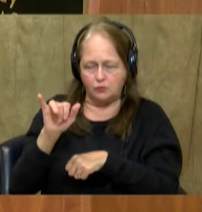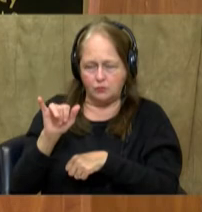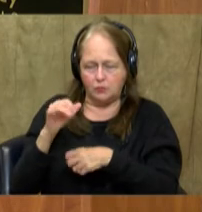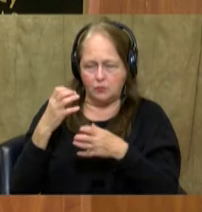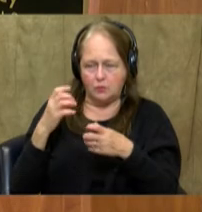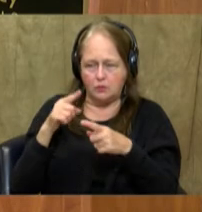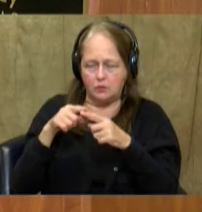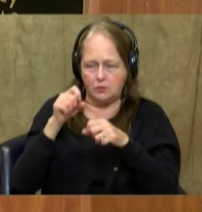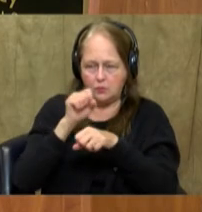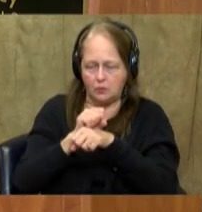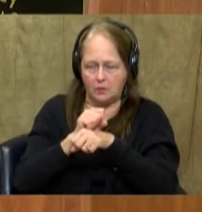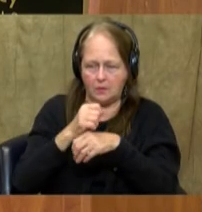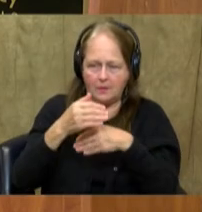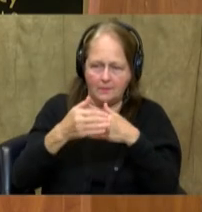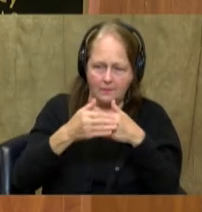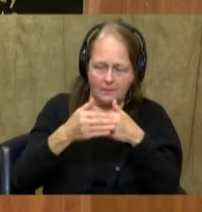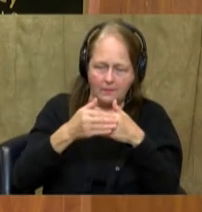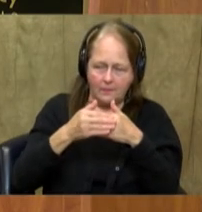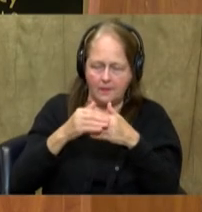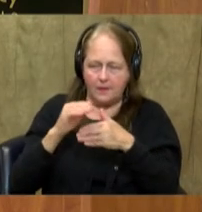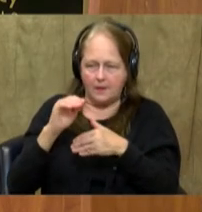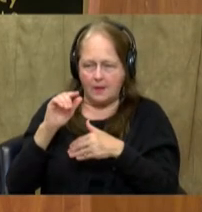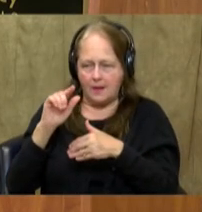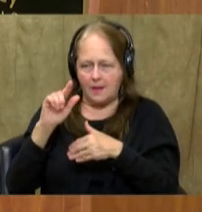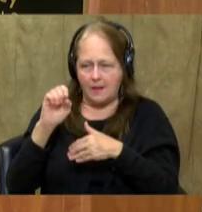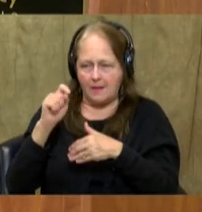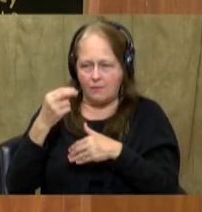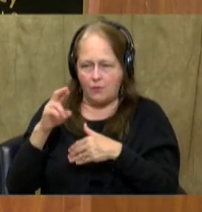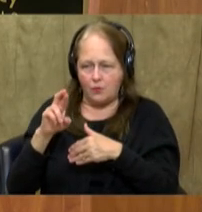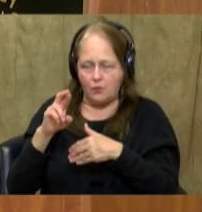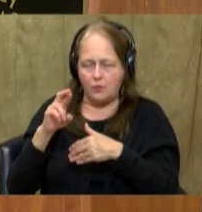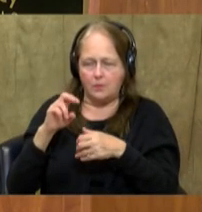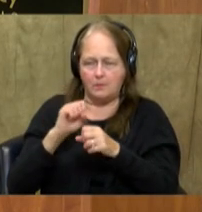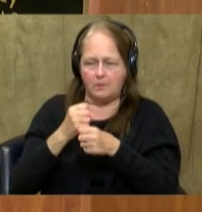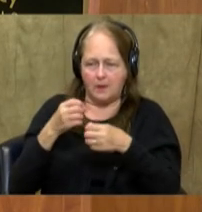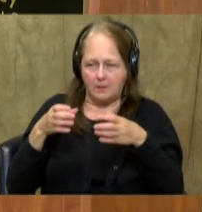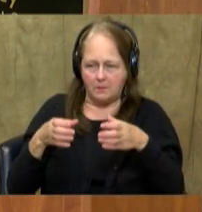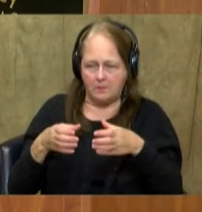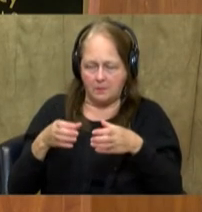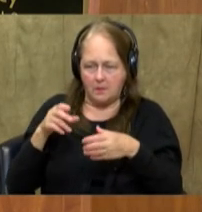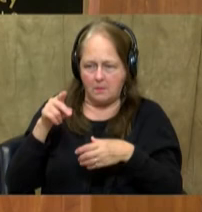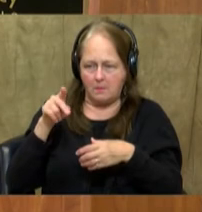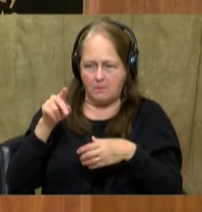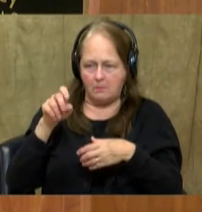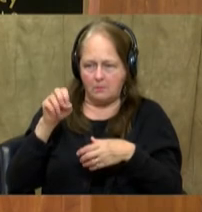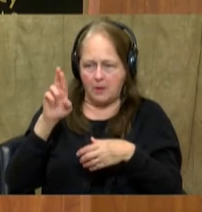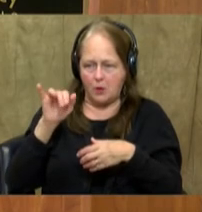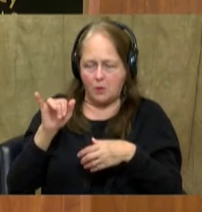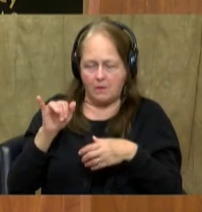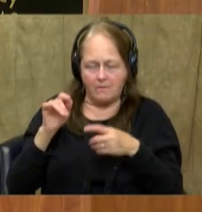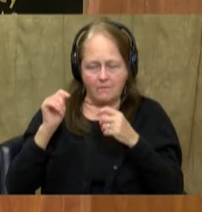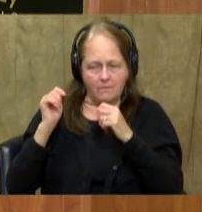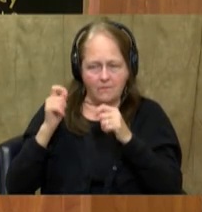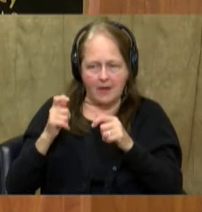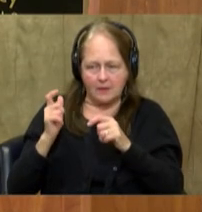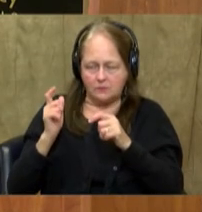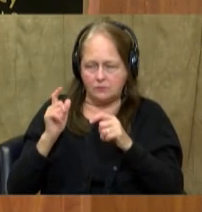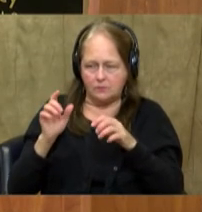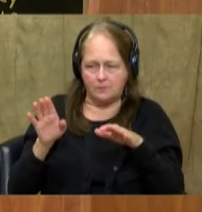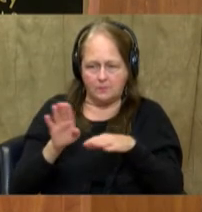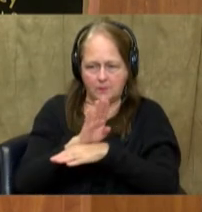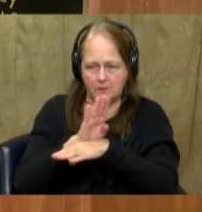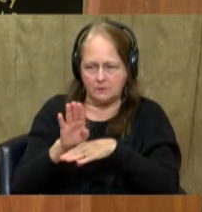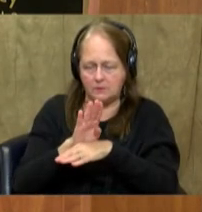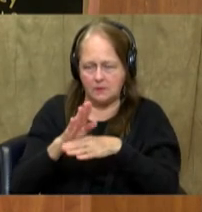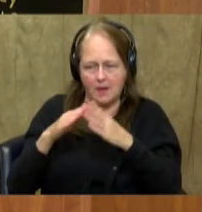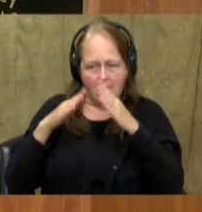People wanting to work in the leather and pottery industry, textile jobs. And they came faster than the city could really accommodate them. So a